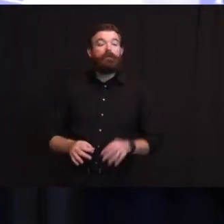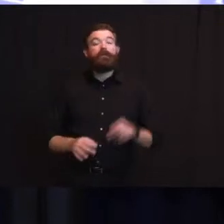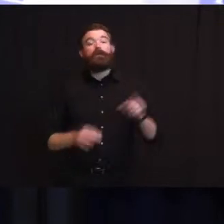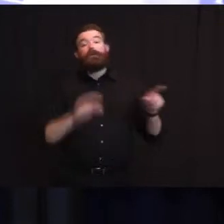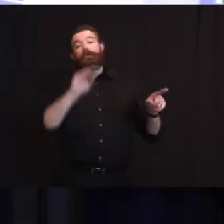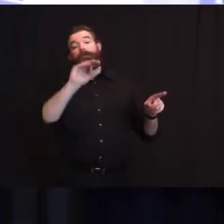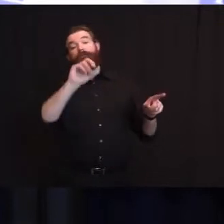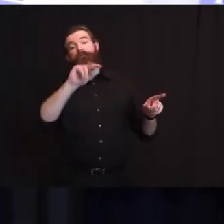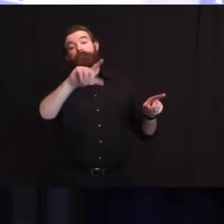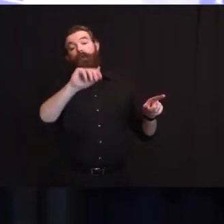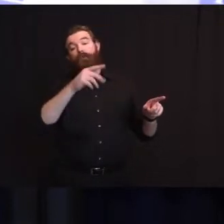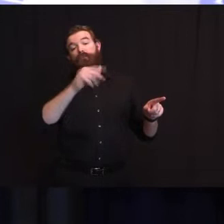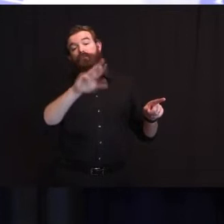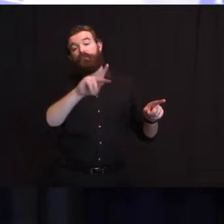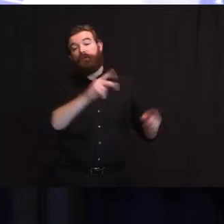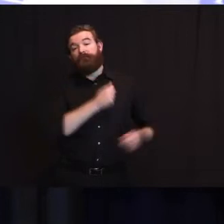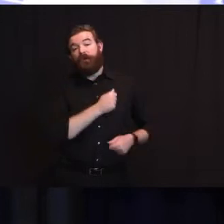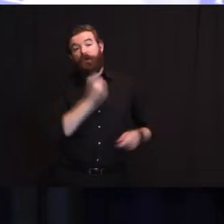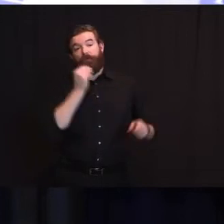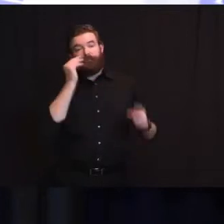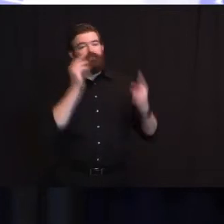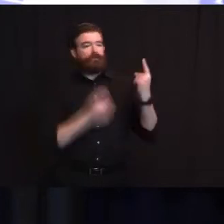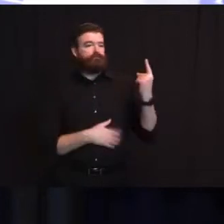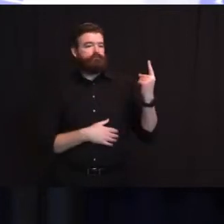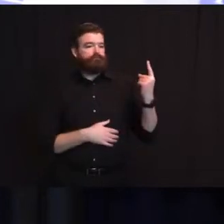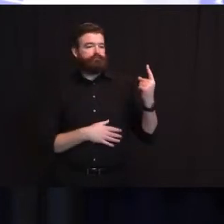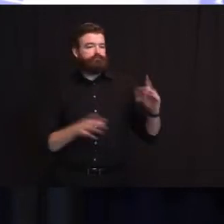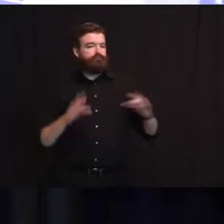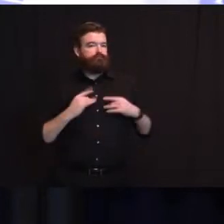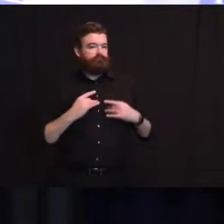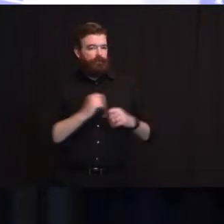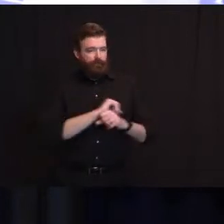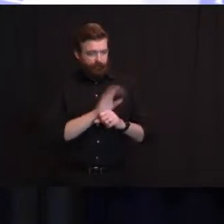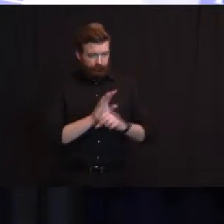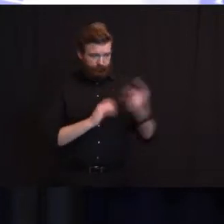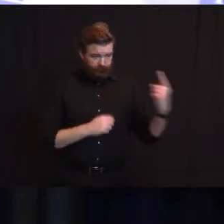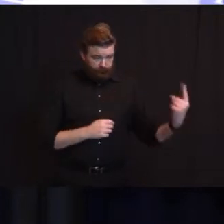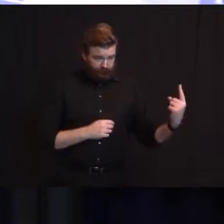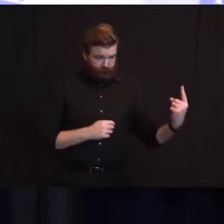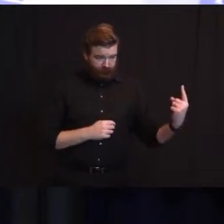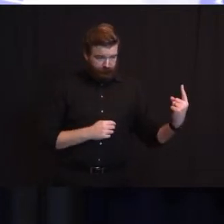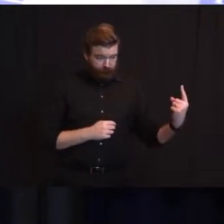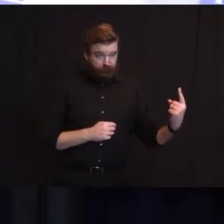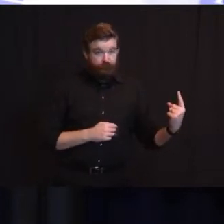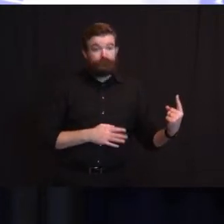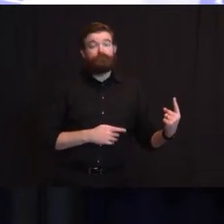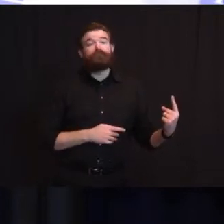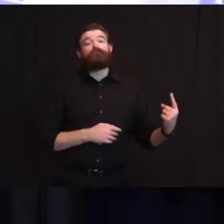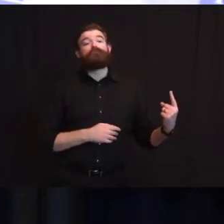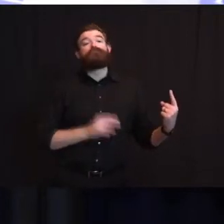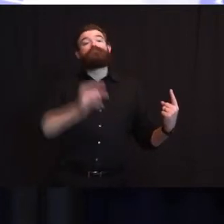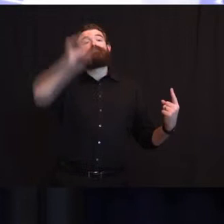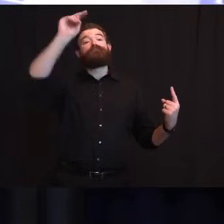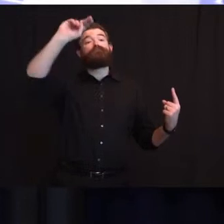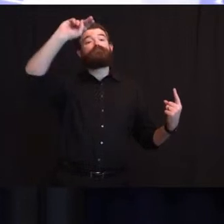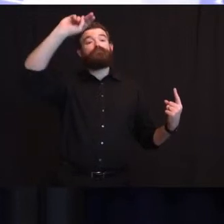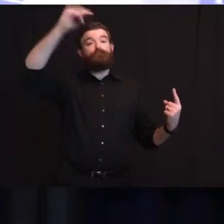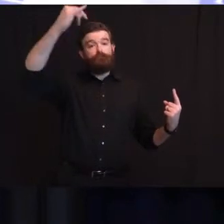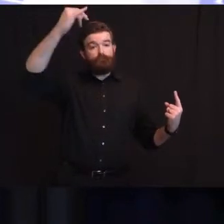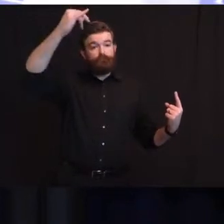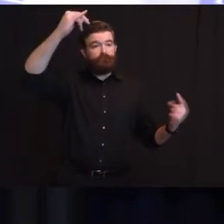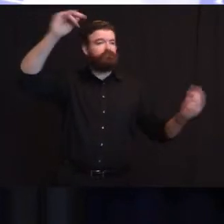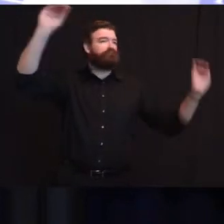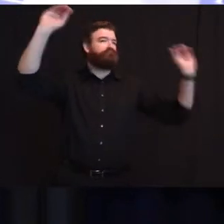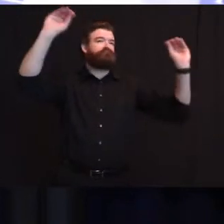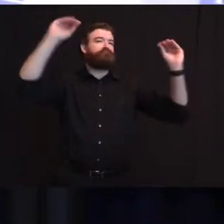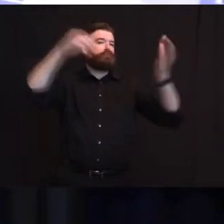The daily percent positivity as of December 24th for the state is 10.98%. The northern part of